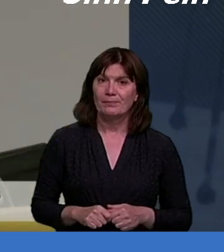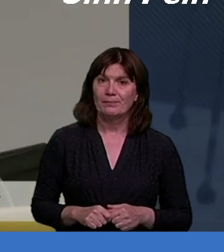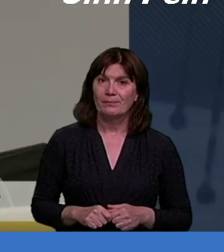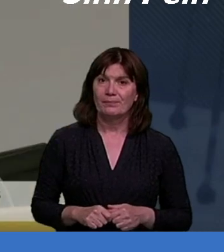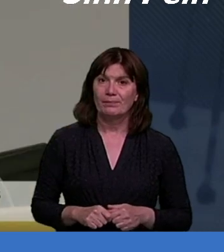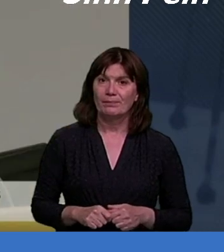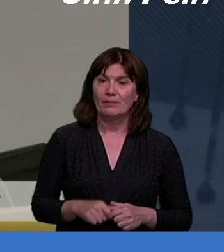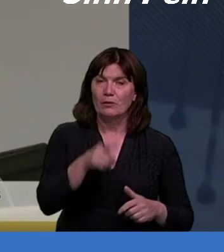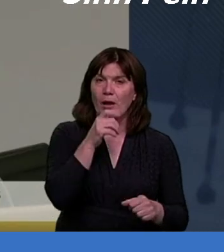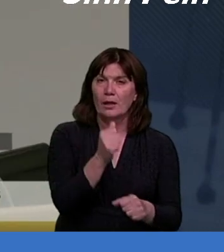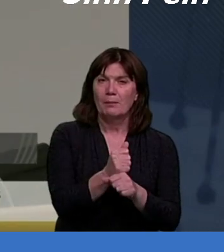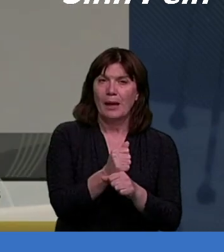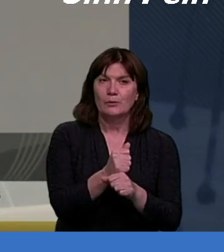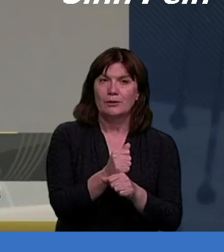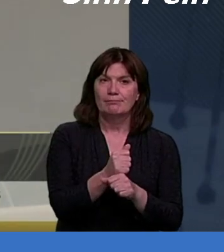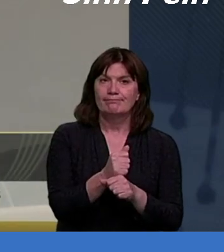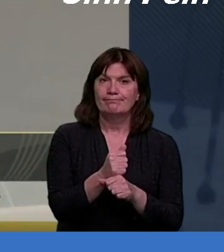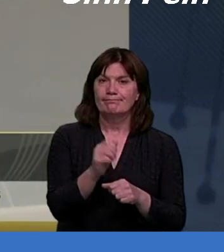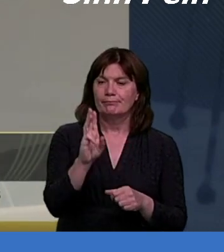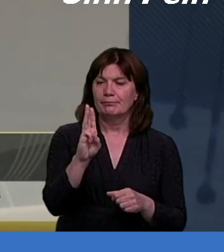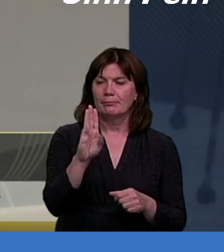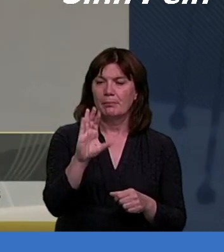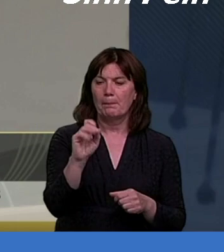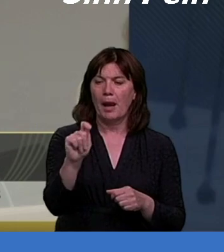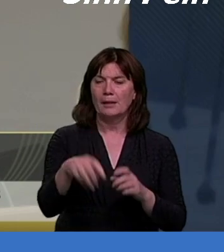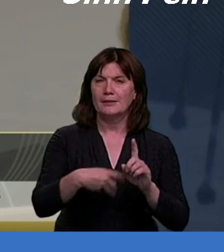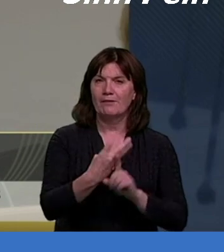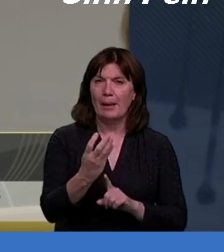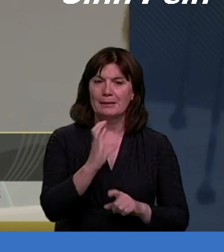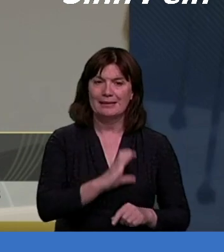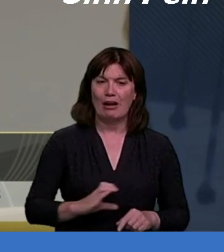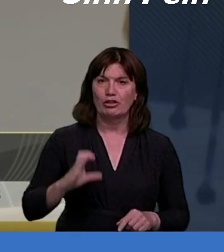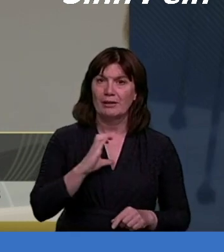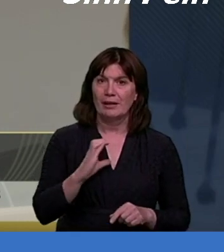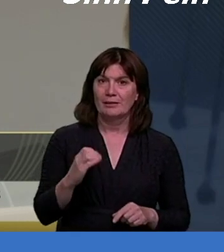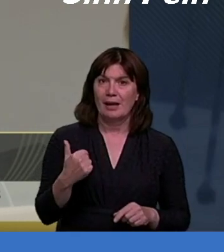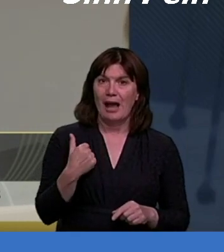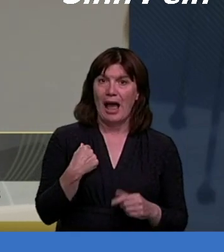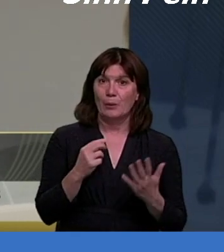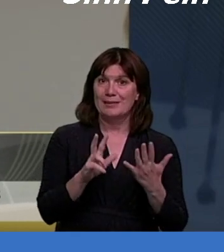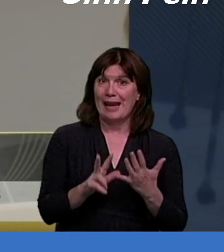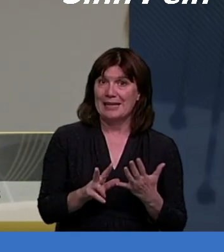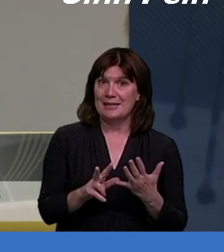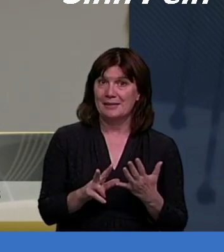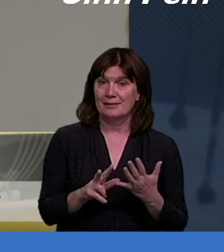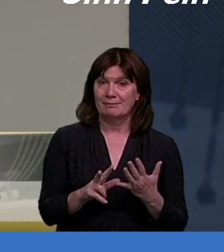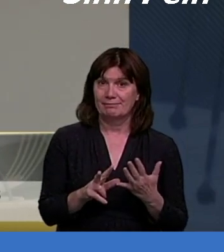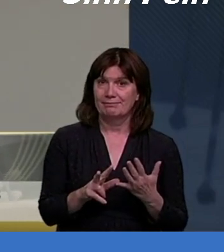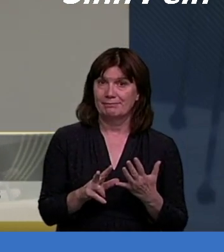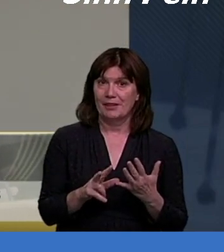Plot development, characterisation, the whole usual thing. The child was eight in second class. So